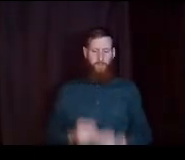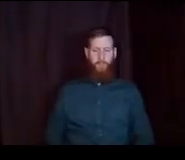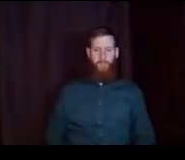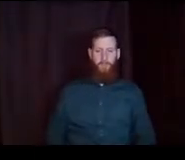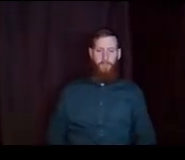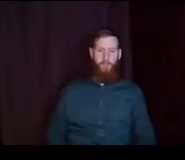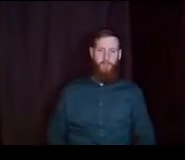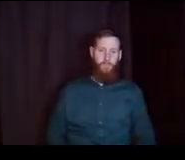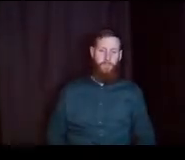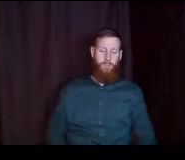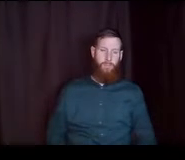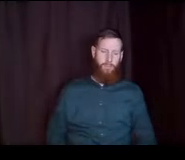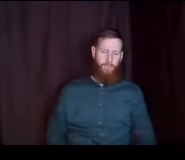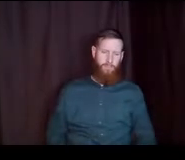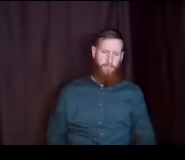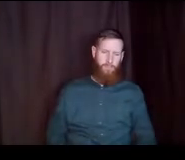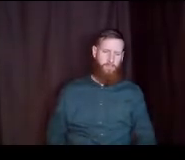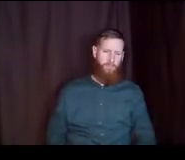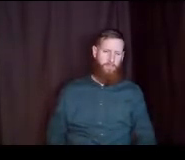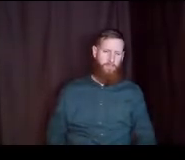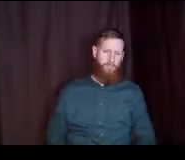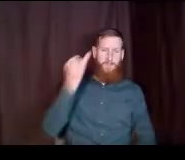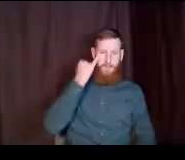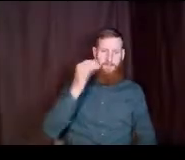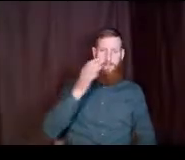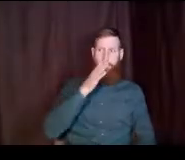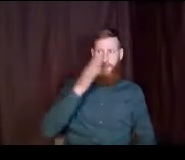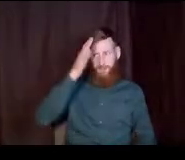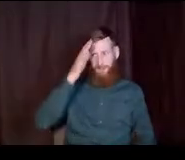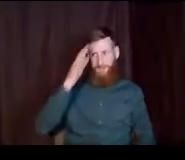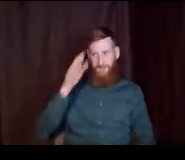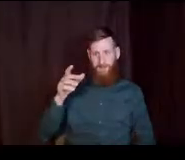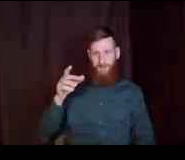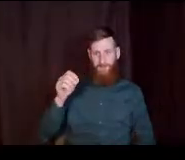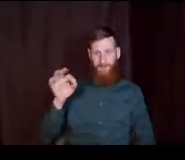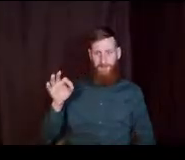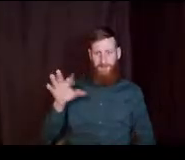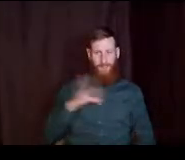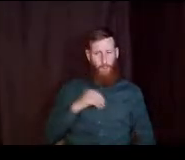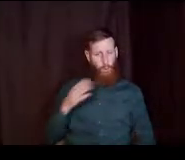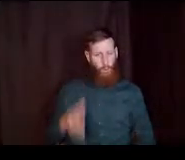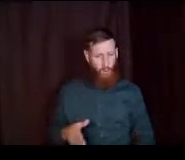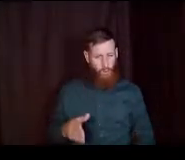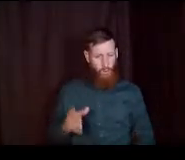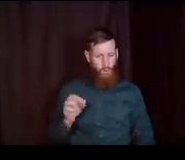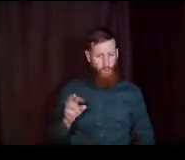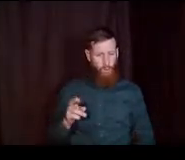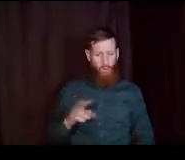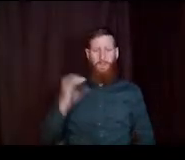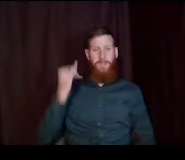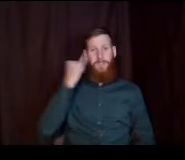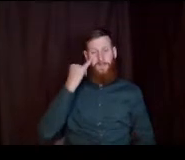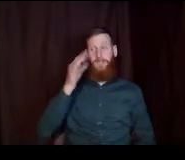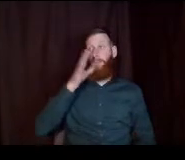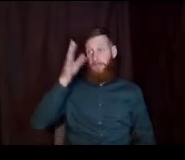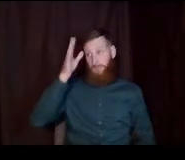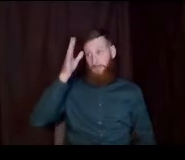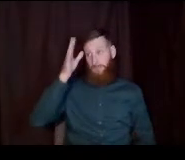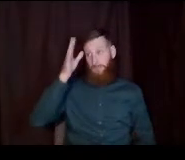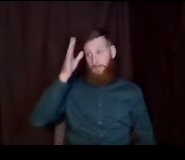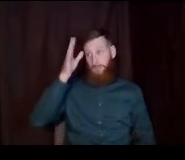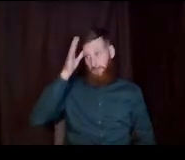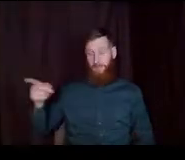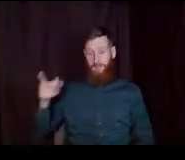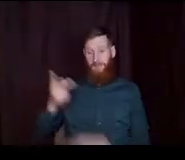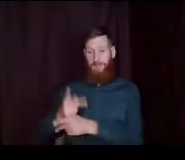If the. if the parent is the owner of the. or if they're. If the parents, the custodian. of the student.